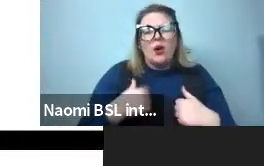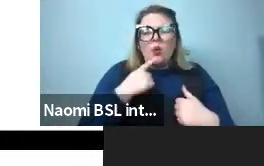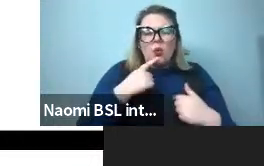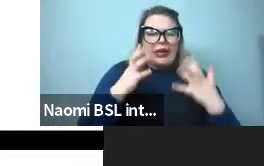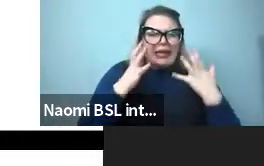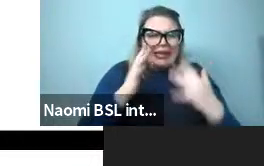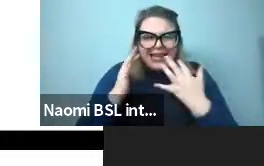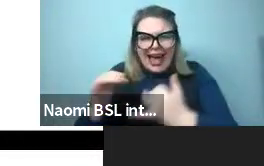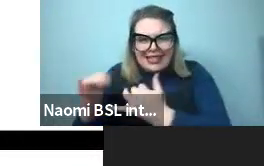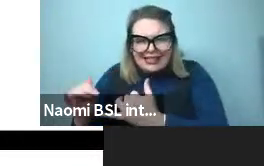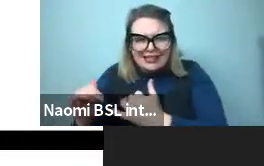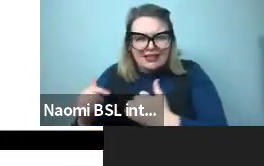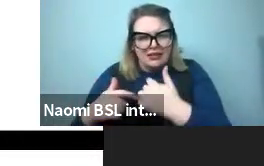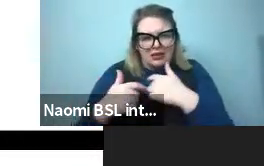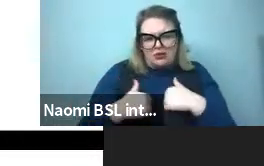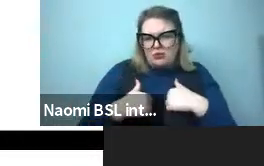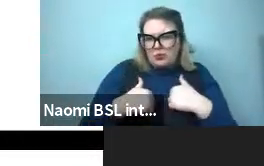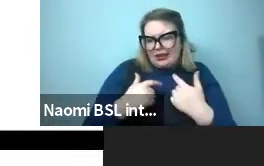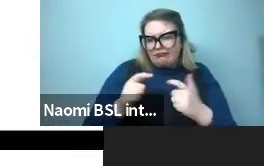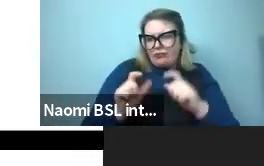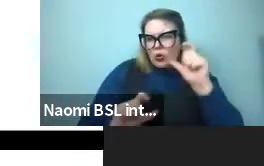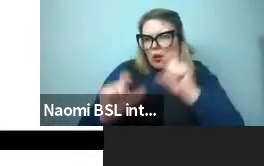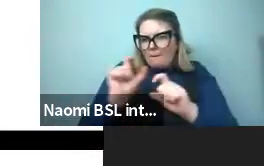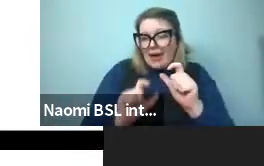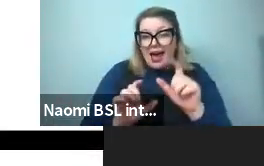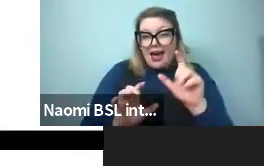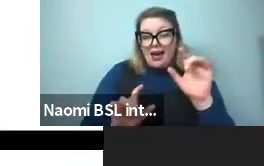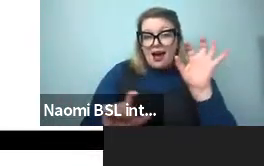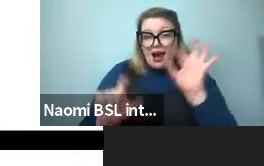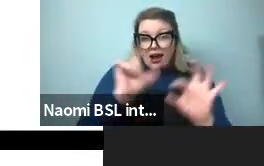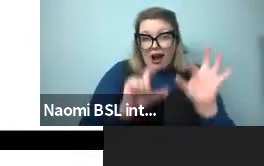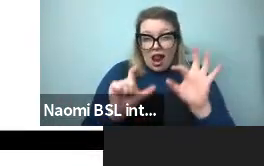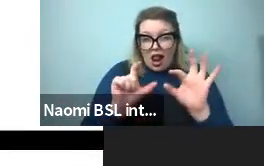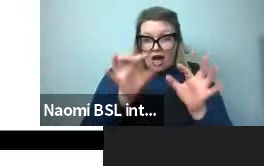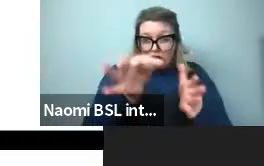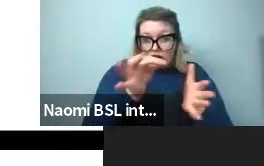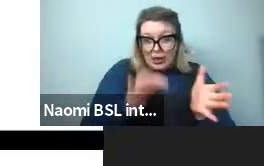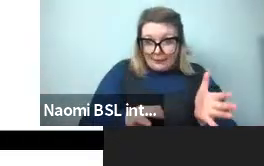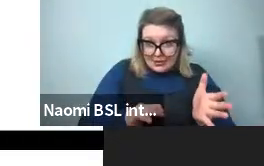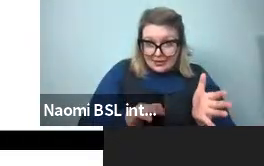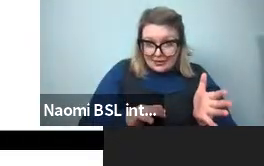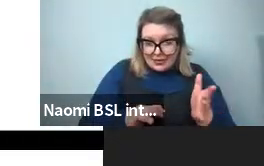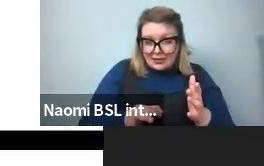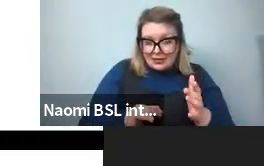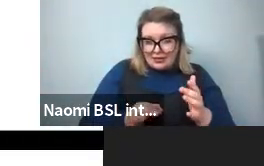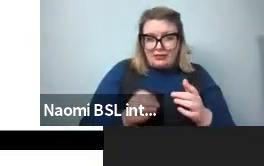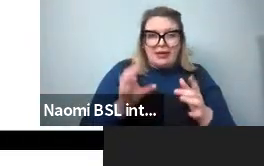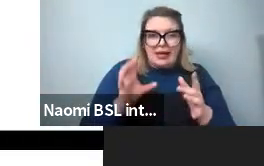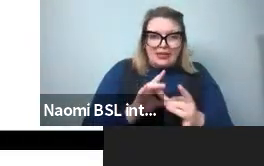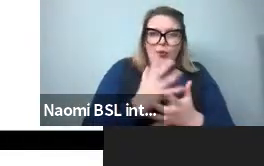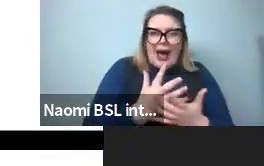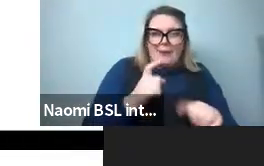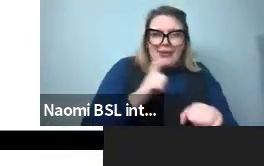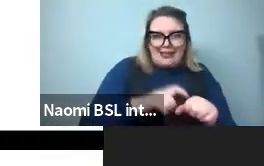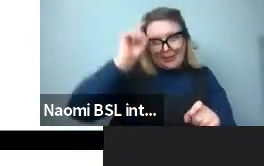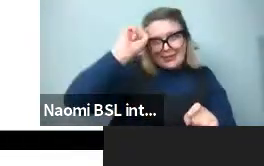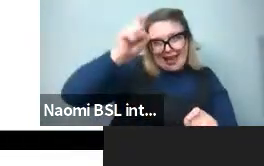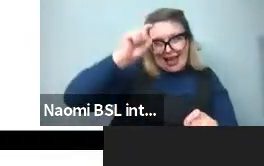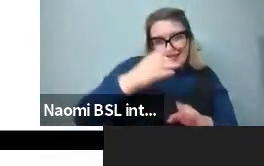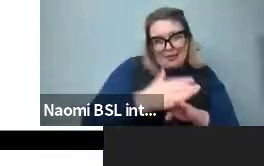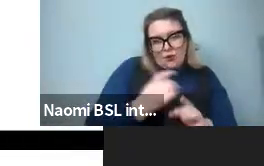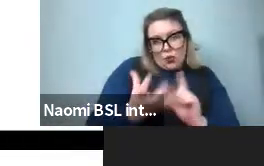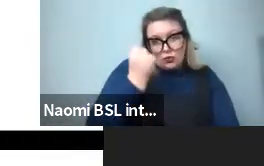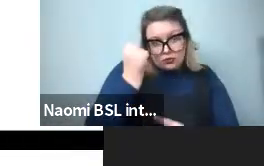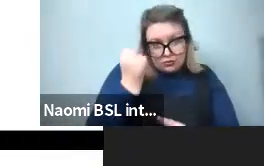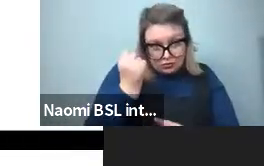comparing color chips, rank ordered by their surprisal, their basically entropy, to the likelihood that a